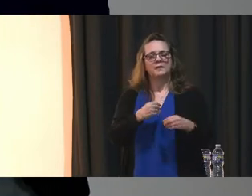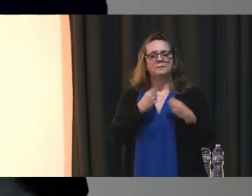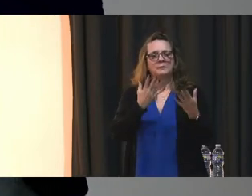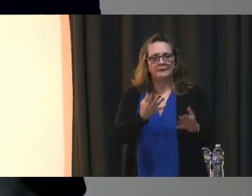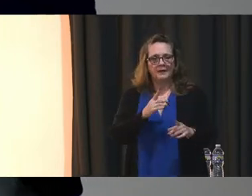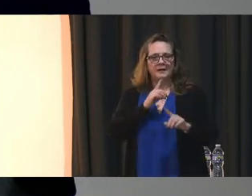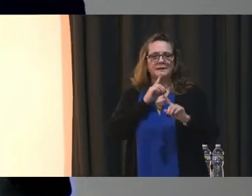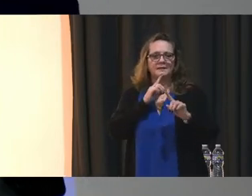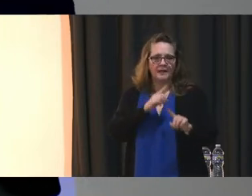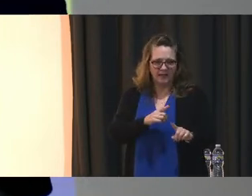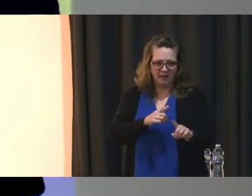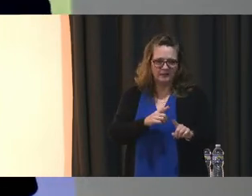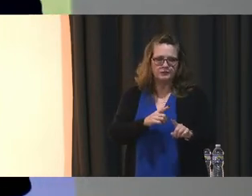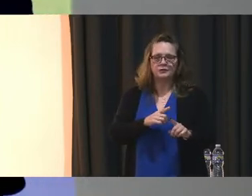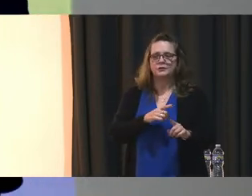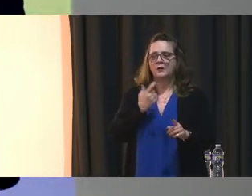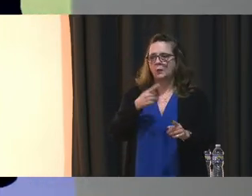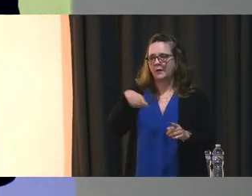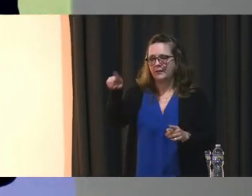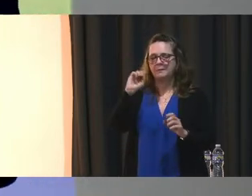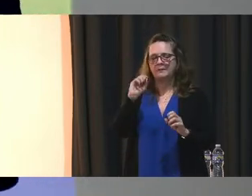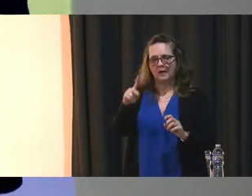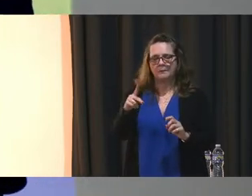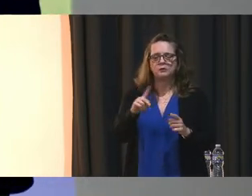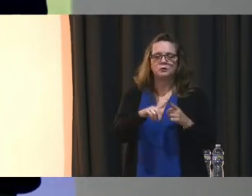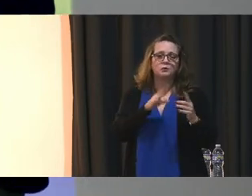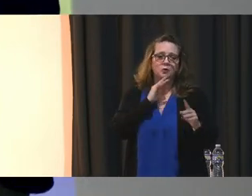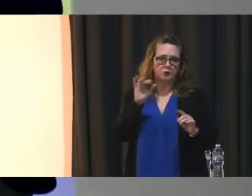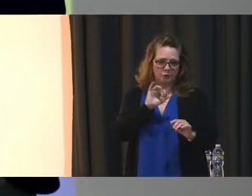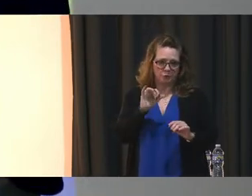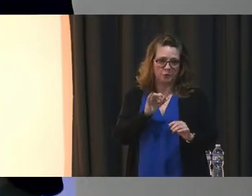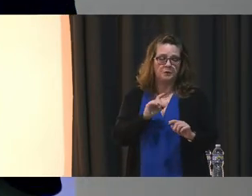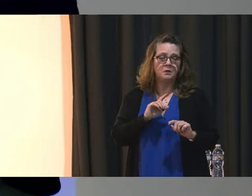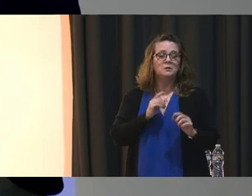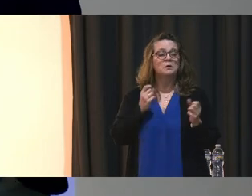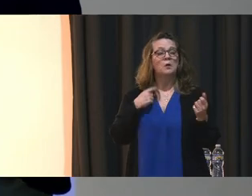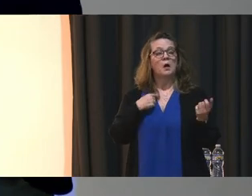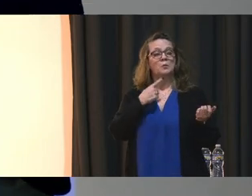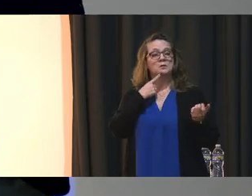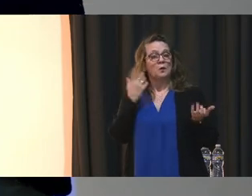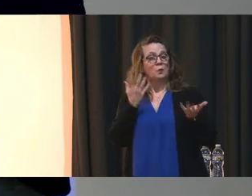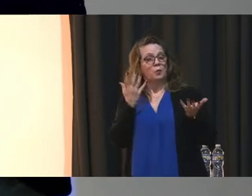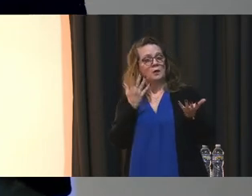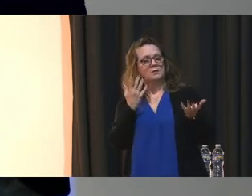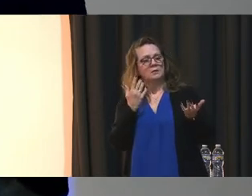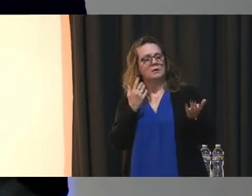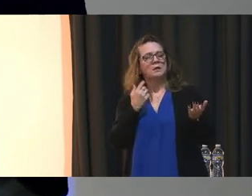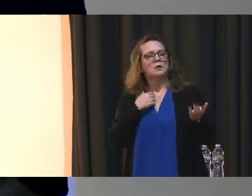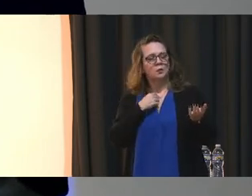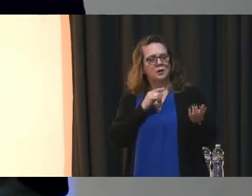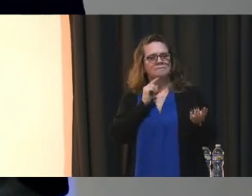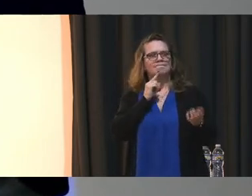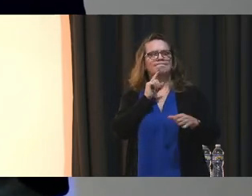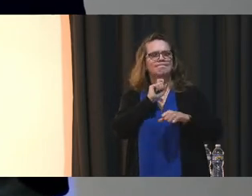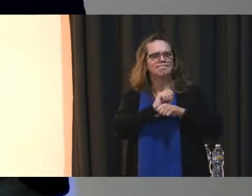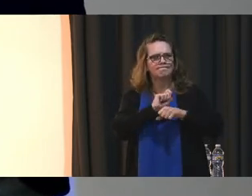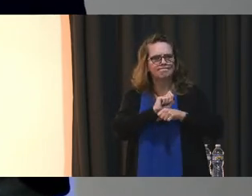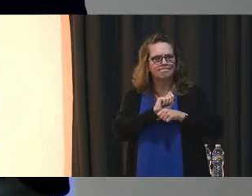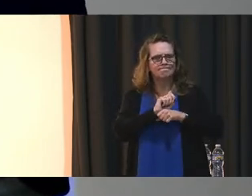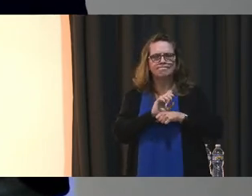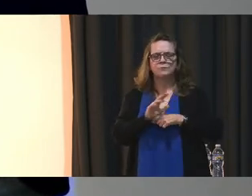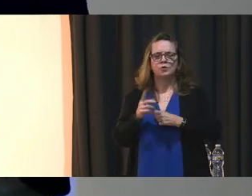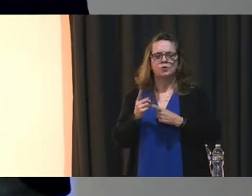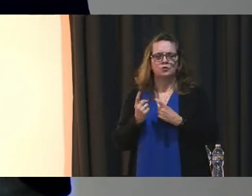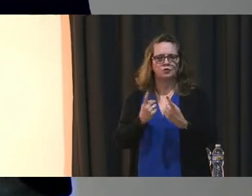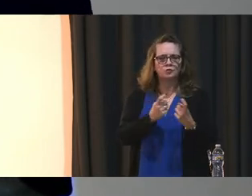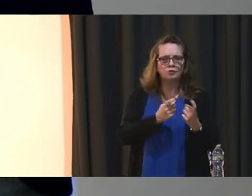with an opportunity to speak as well in a timely manner. So what I will say is that we take seriously the recruitment